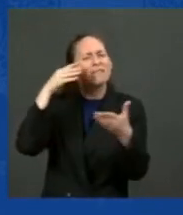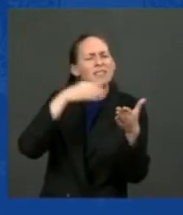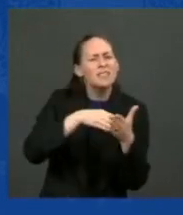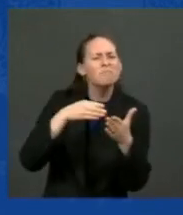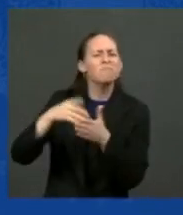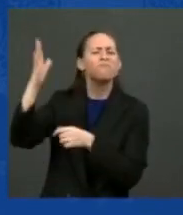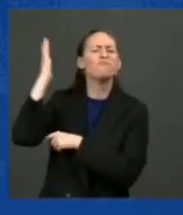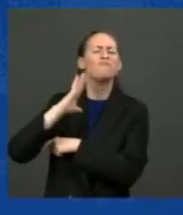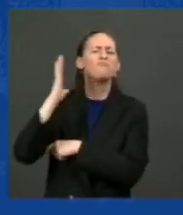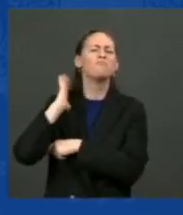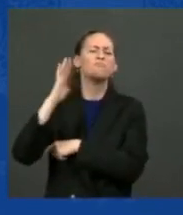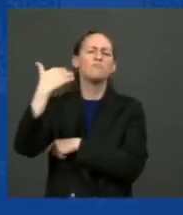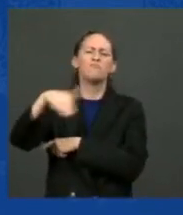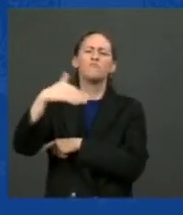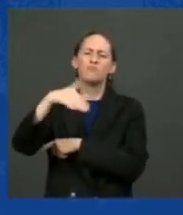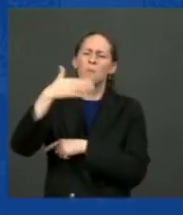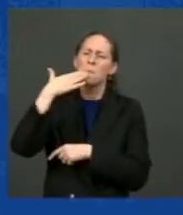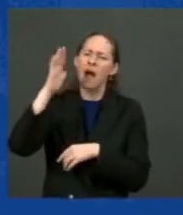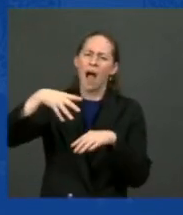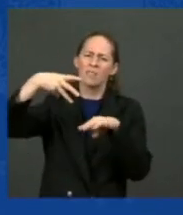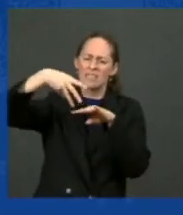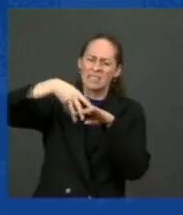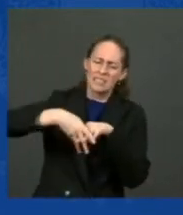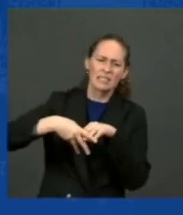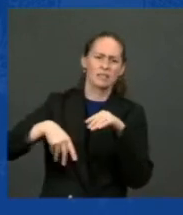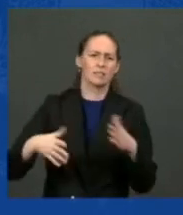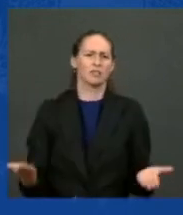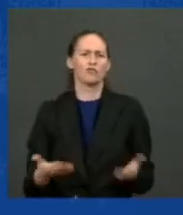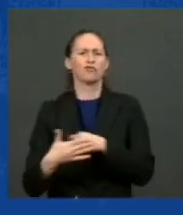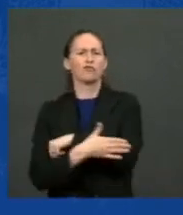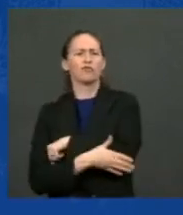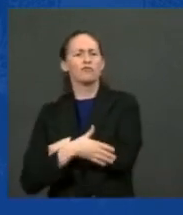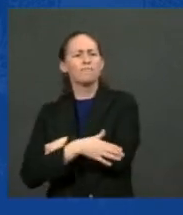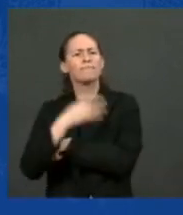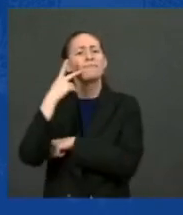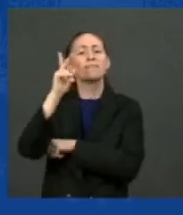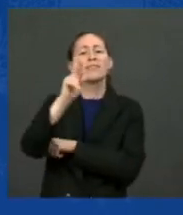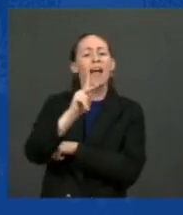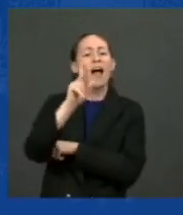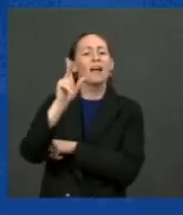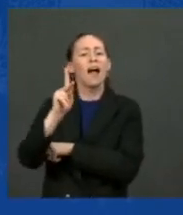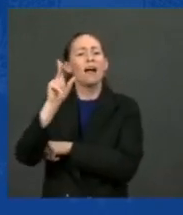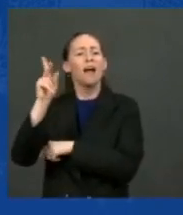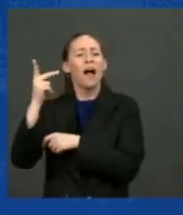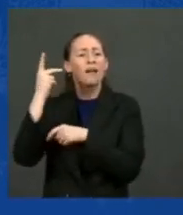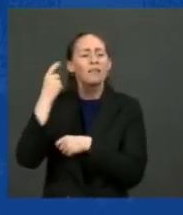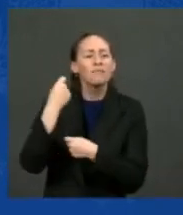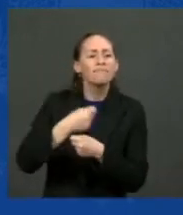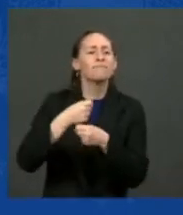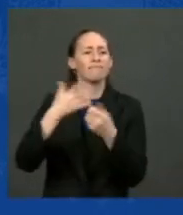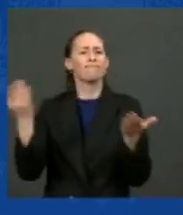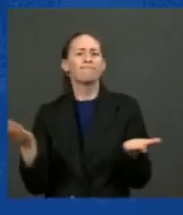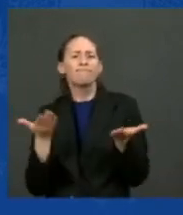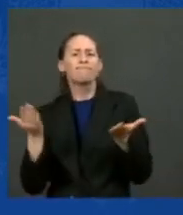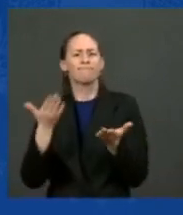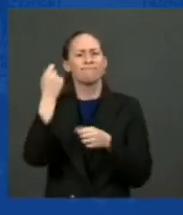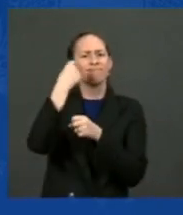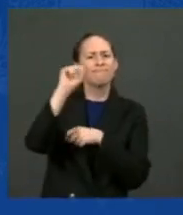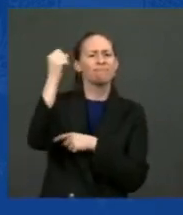-rooted racism is in this country. We saw the Klan marching here and howled generations ago and again in recent years.